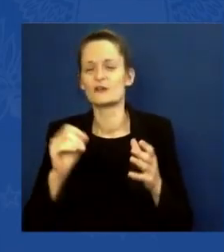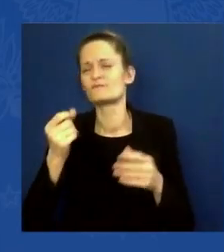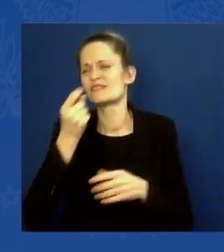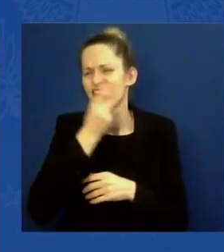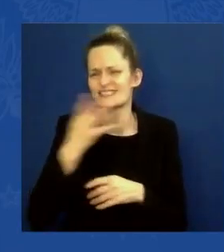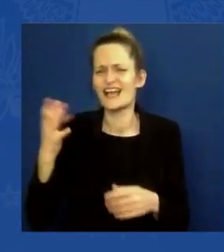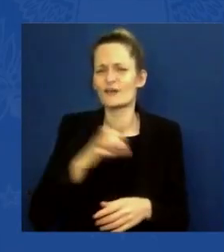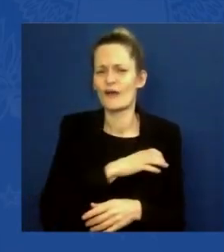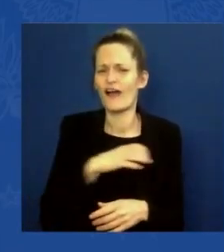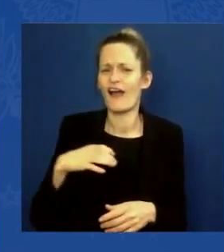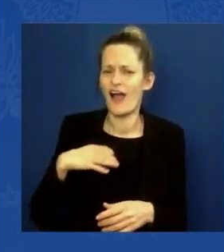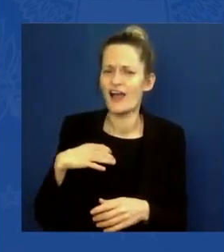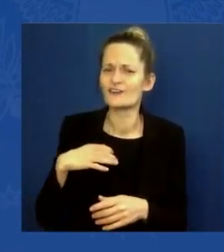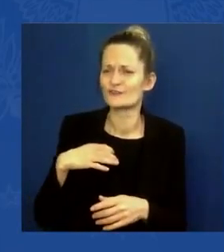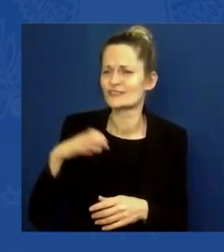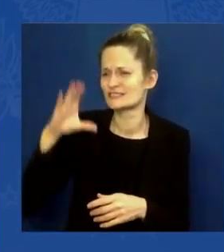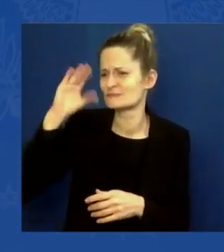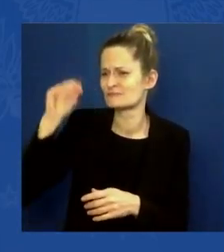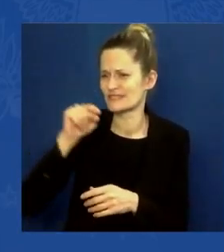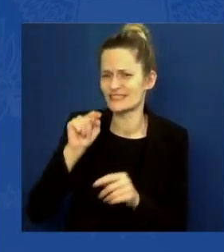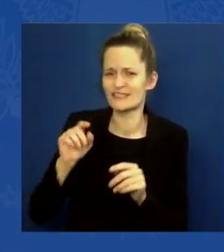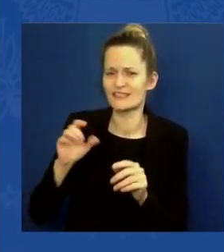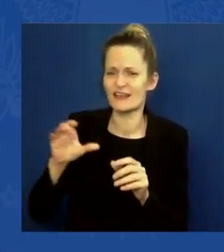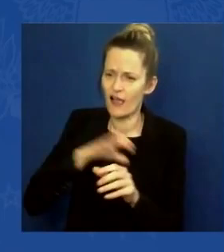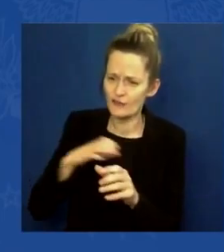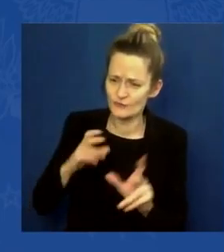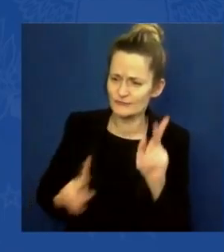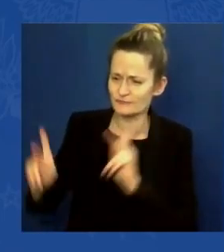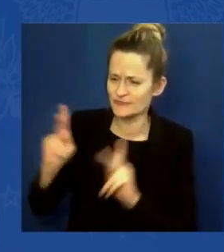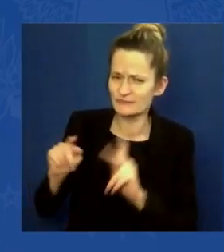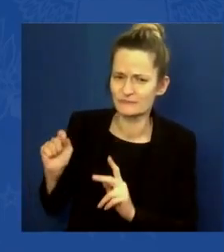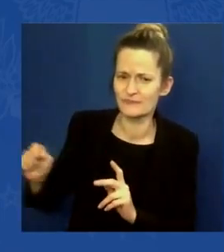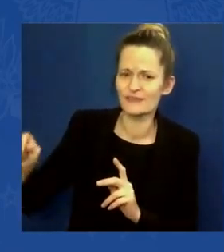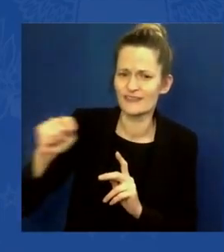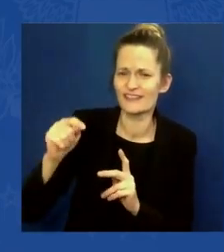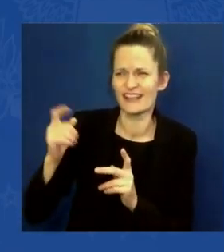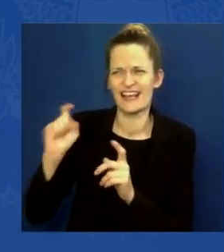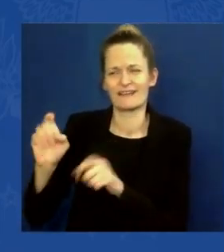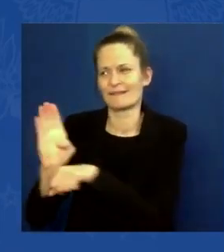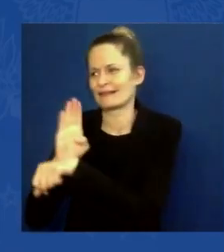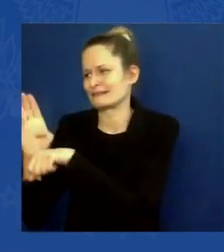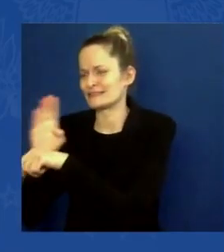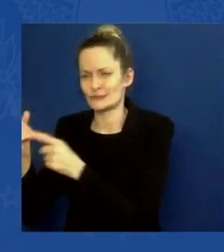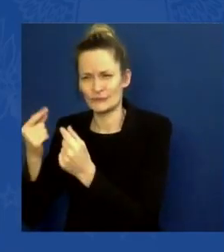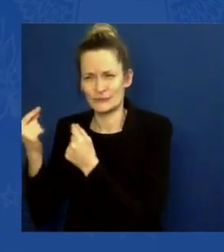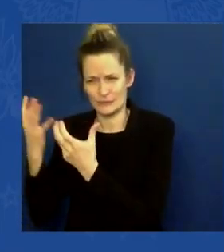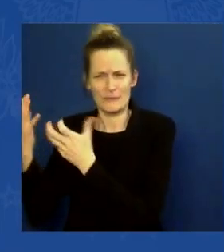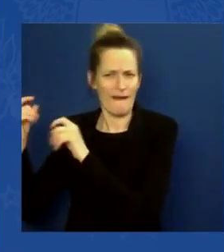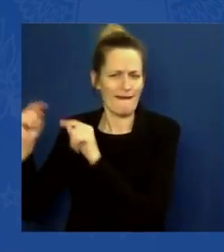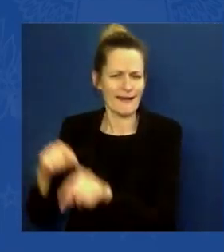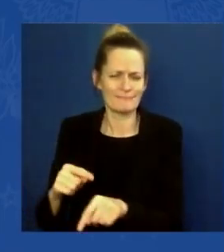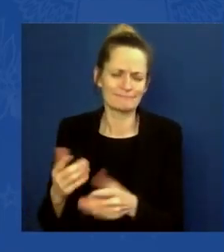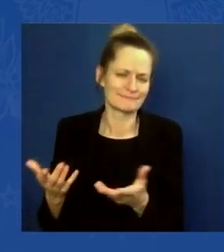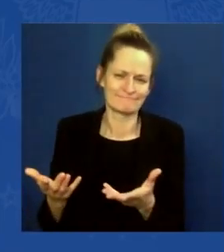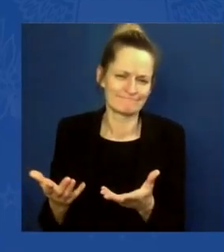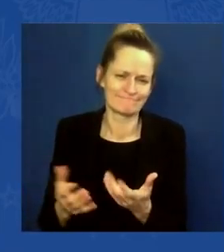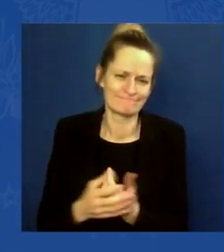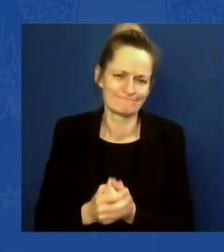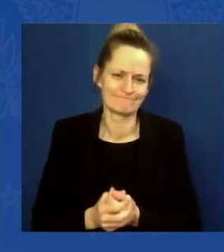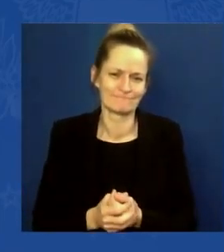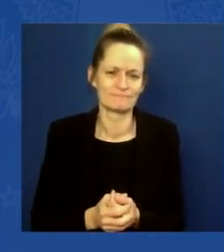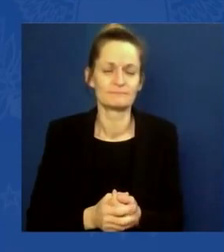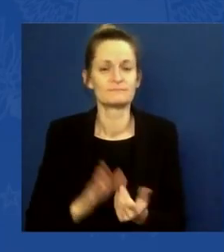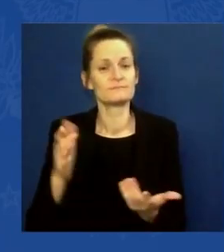When you look at who you've heard from, it's clear. Whether you're an engineer at a lab bench, or